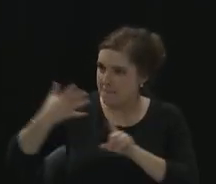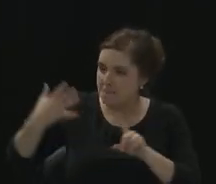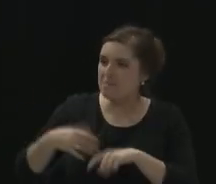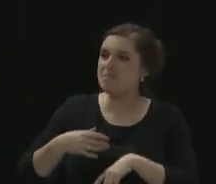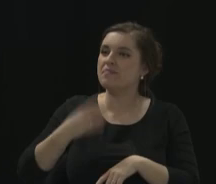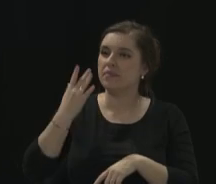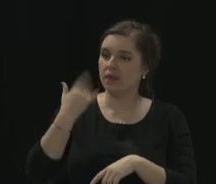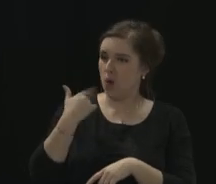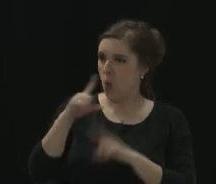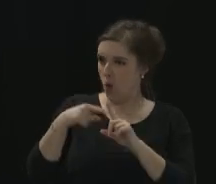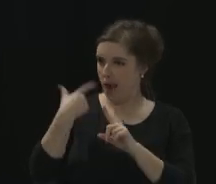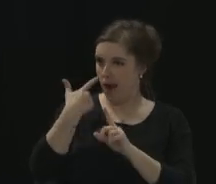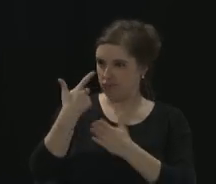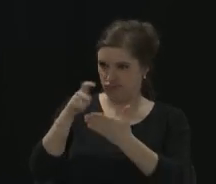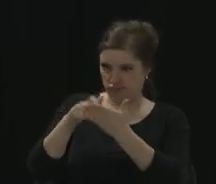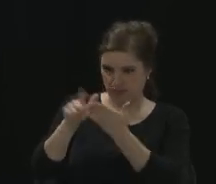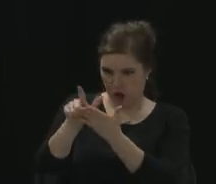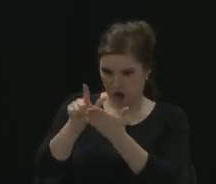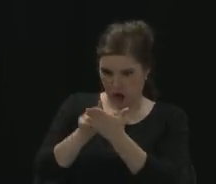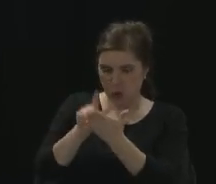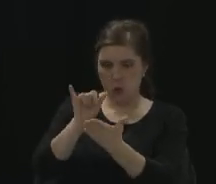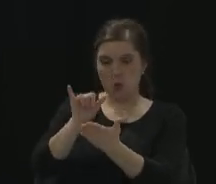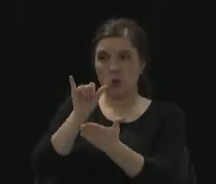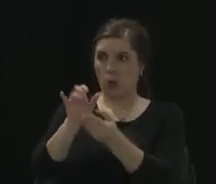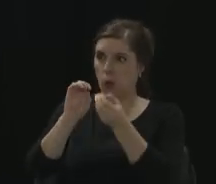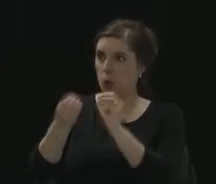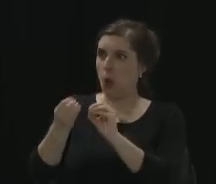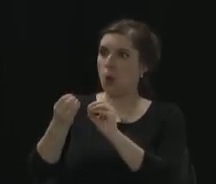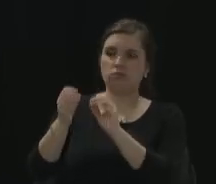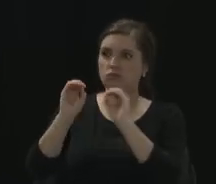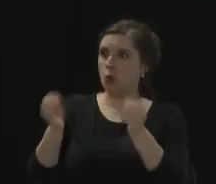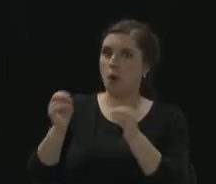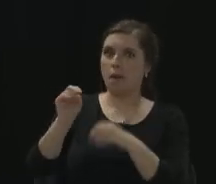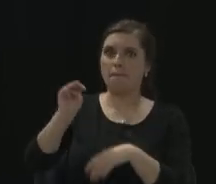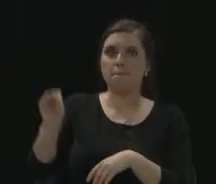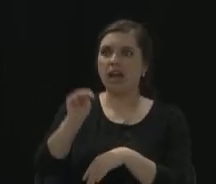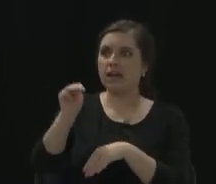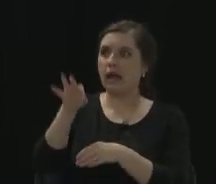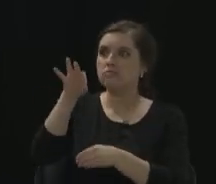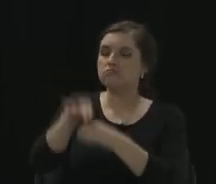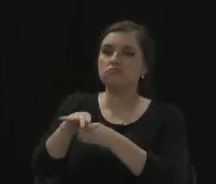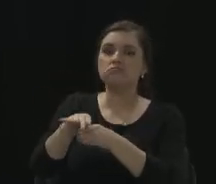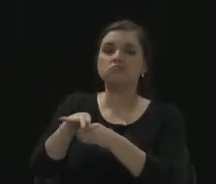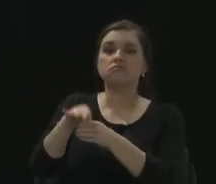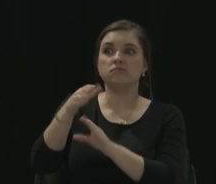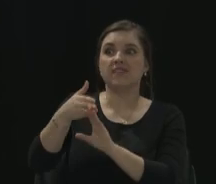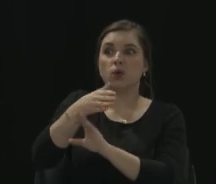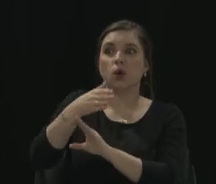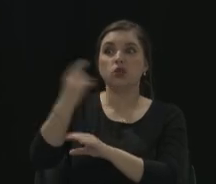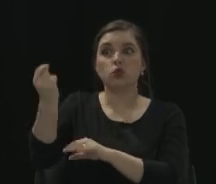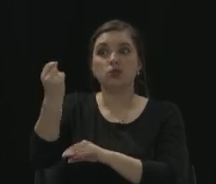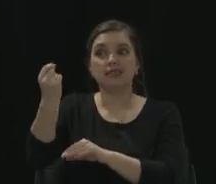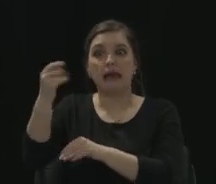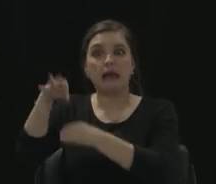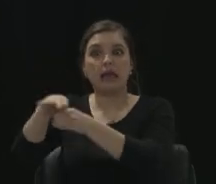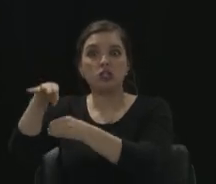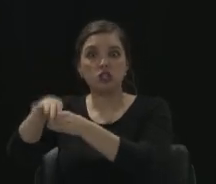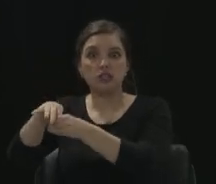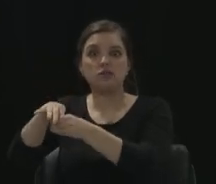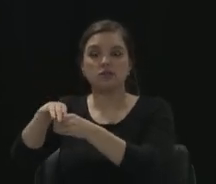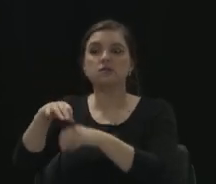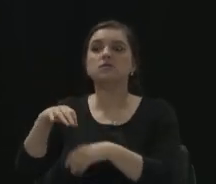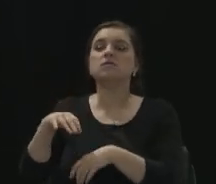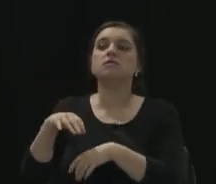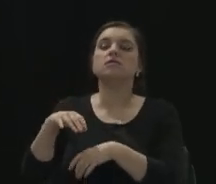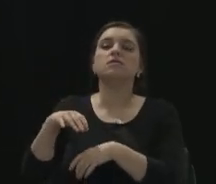was no voting on Monday in advance of the Tuesday election that that was going to be a bit of a relief for the Board of Elections. And